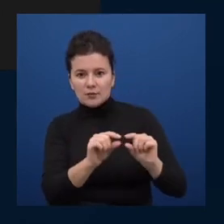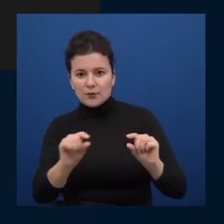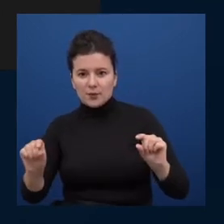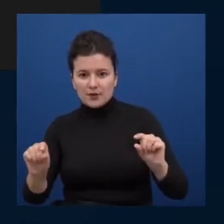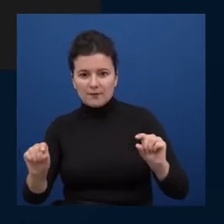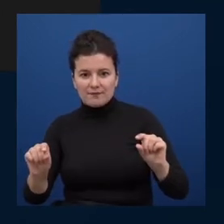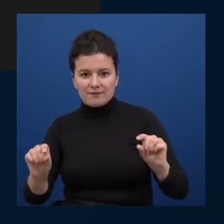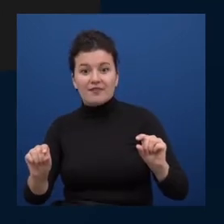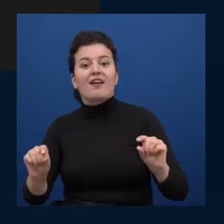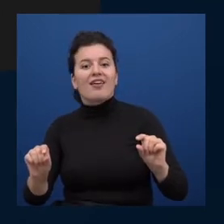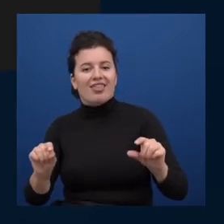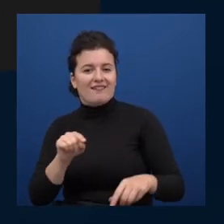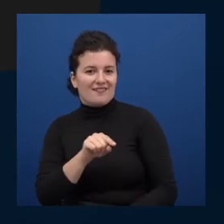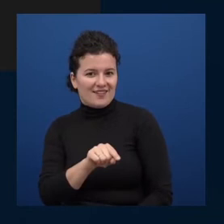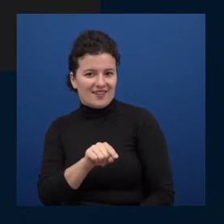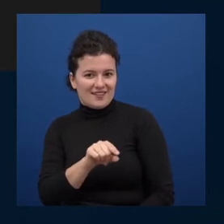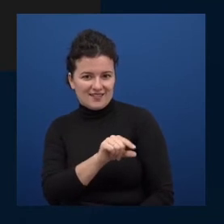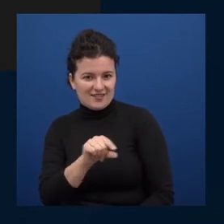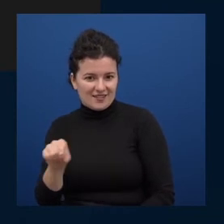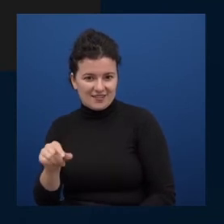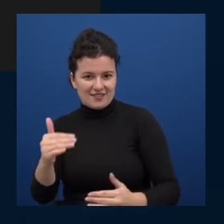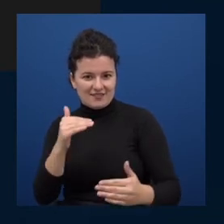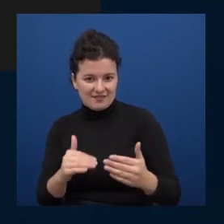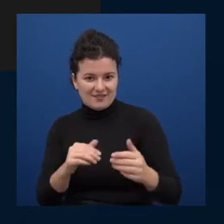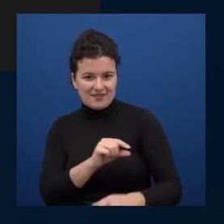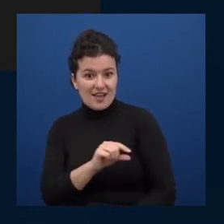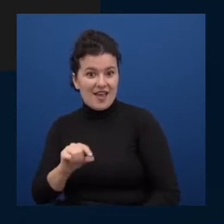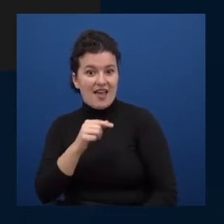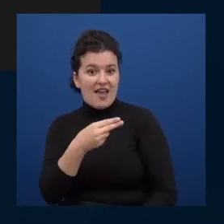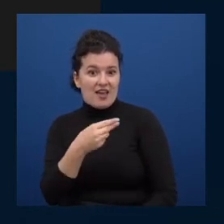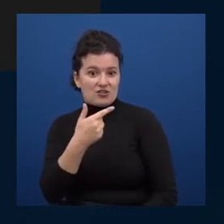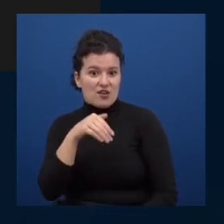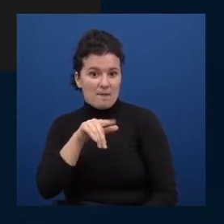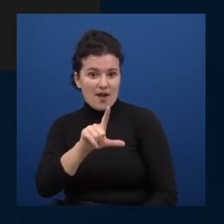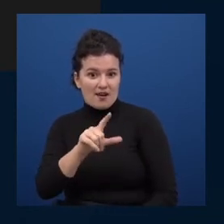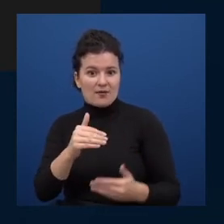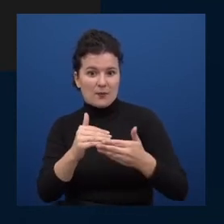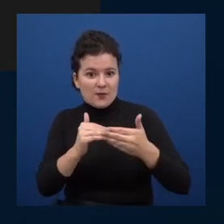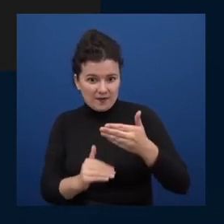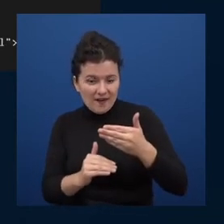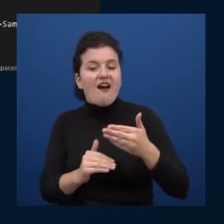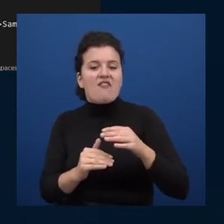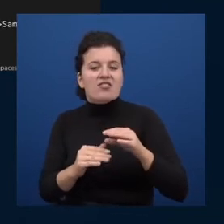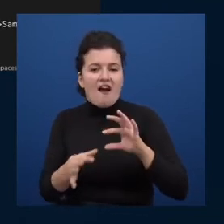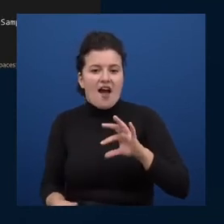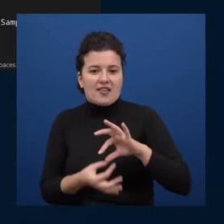and the next part is the html and the next part will be the file attachment this is a